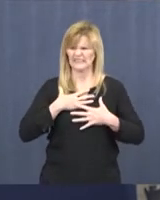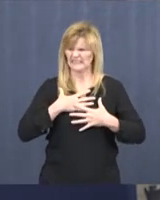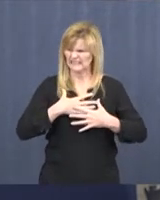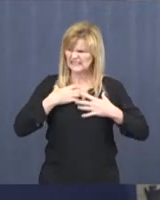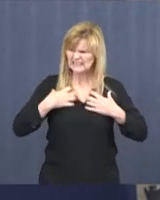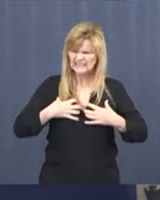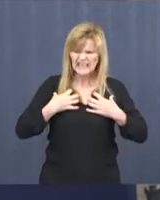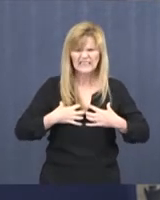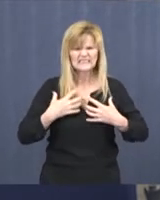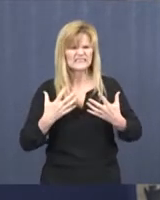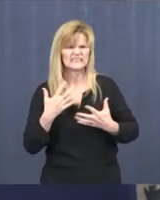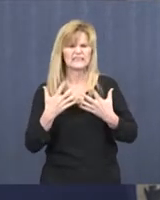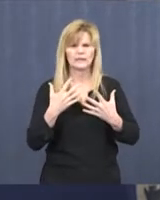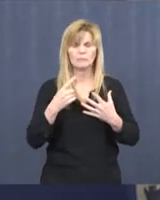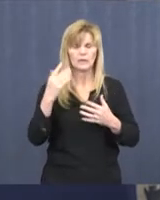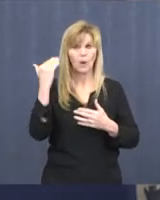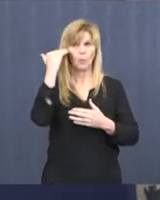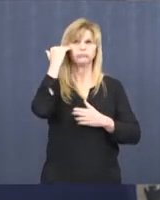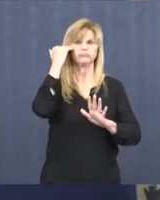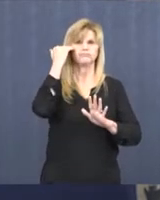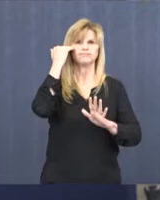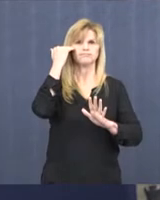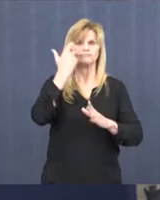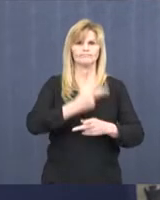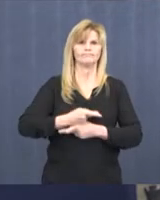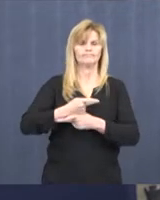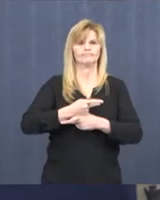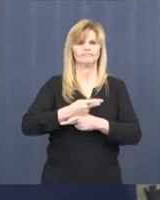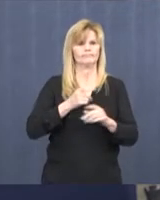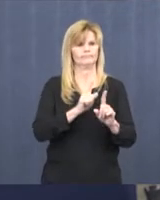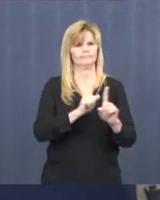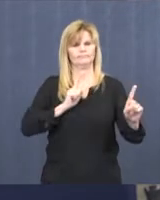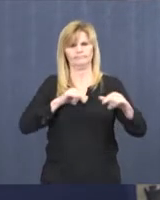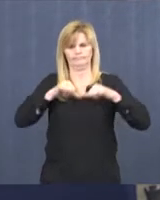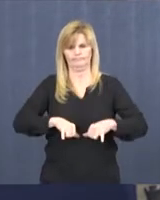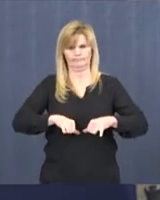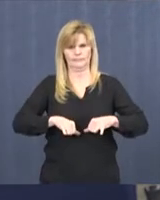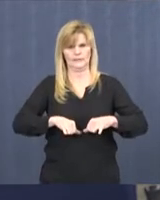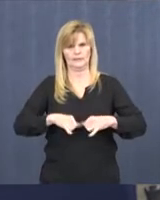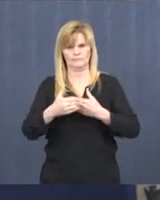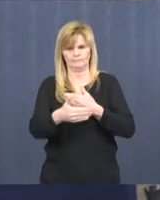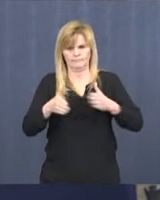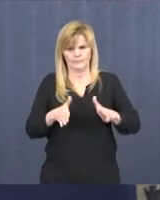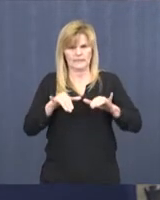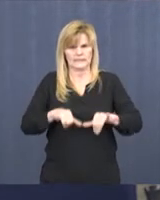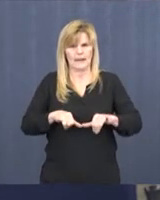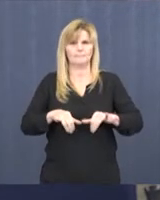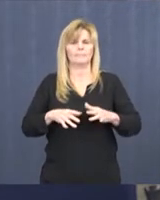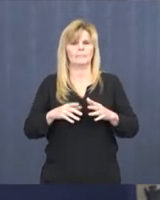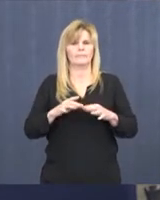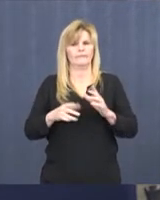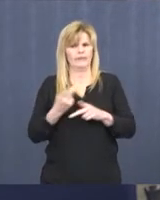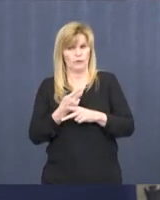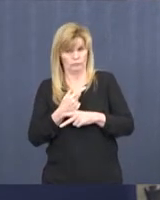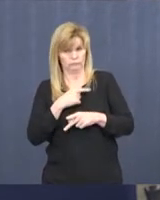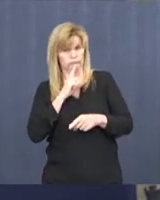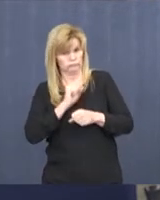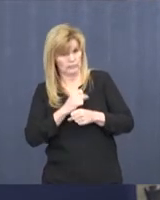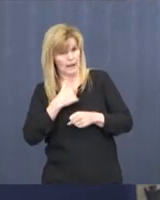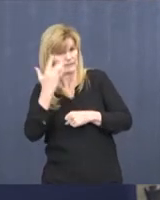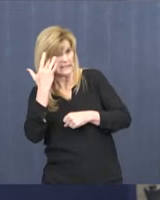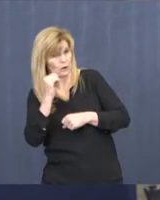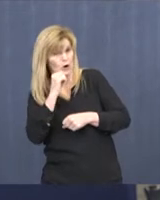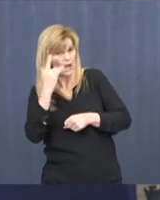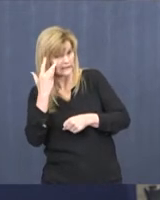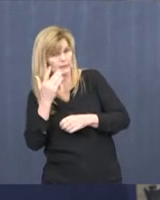that they are alert to that and know that so that they are then able to stay home and get that figured out before they would be back at work.